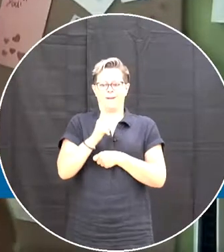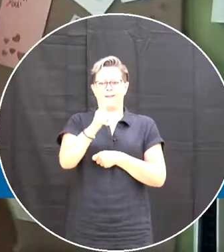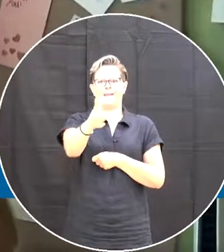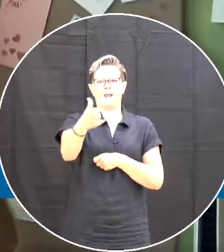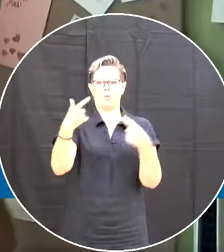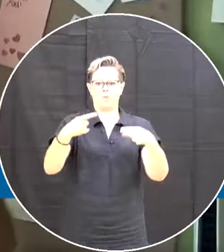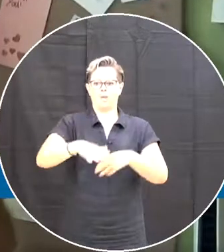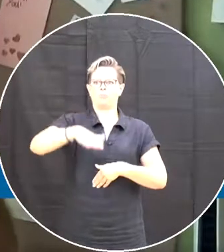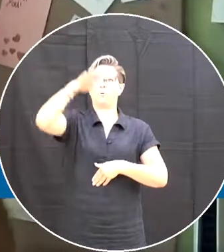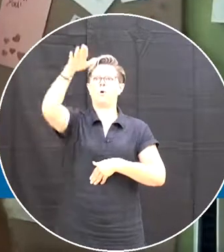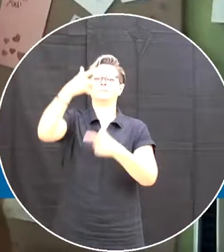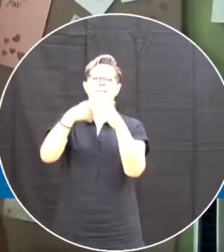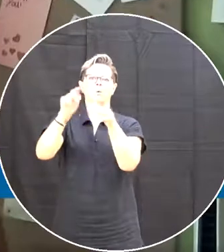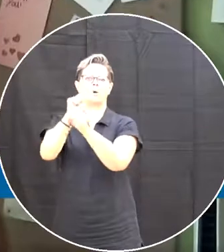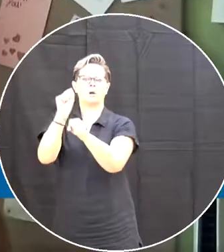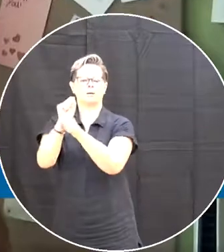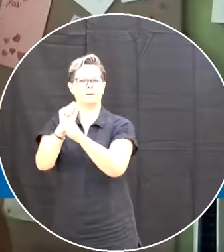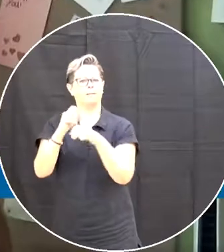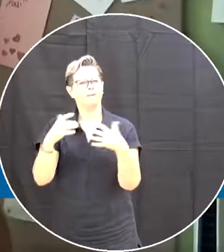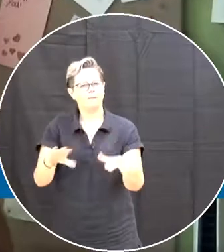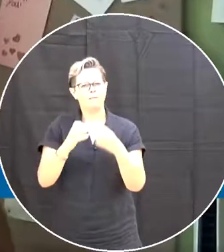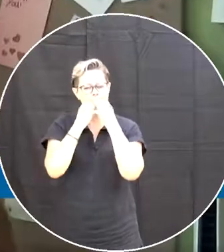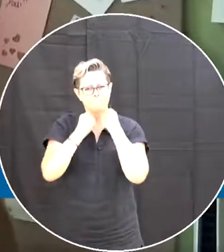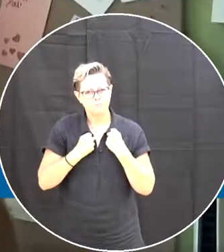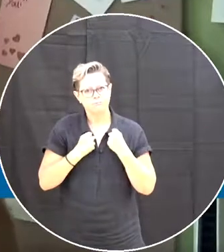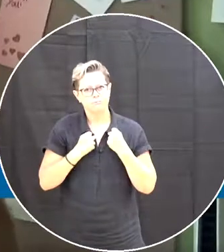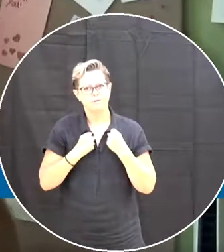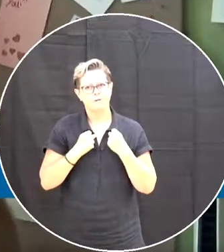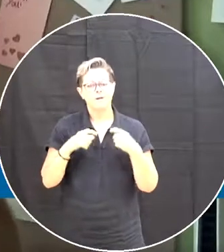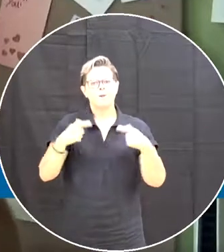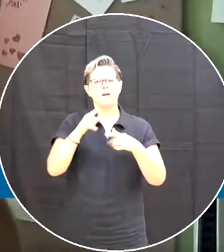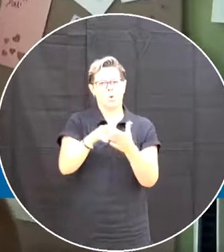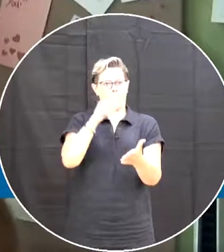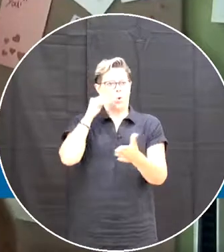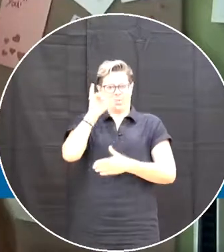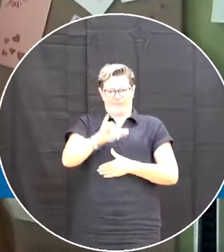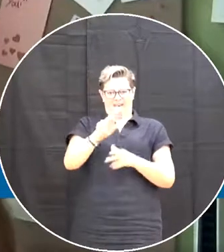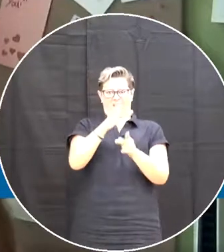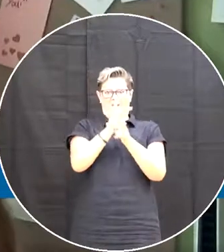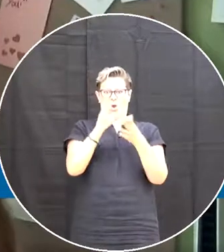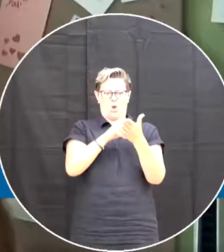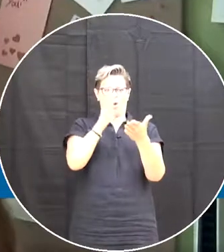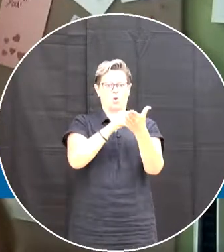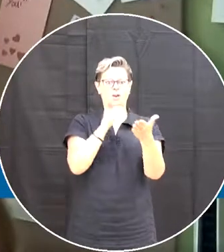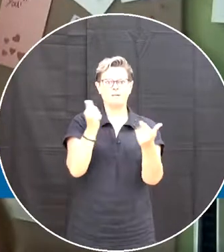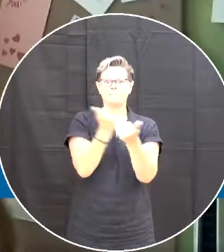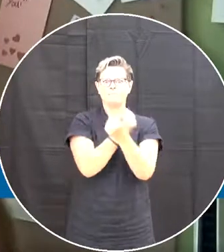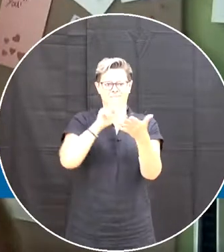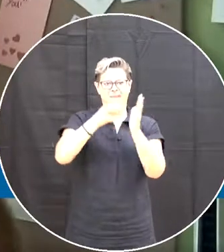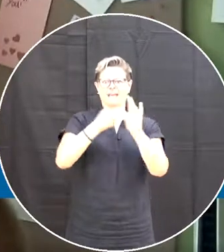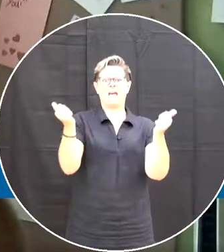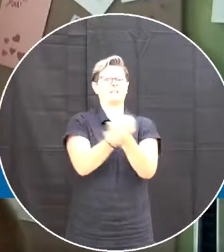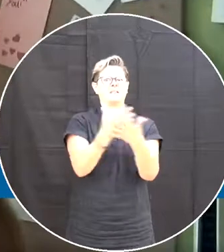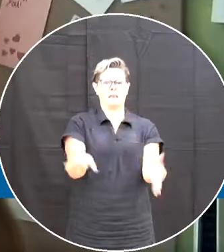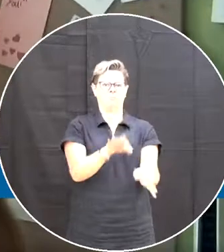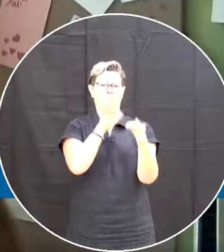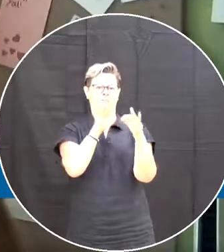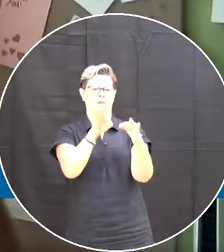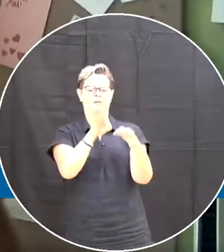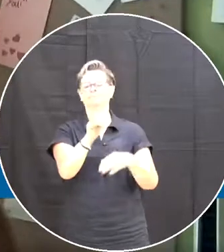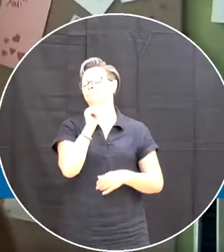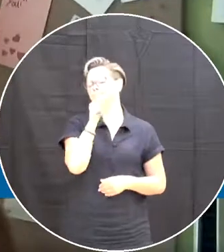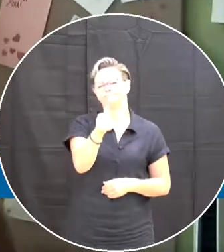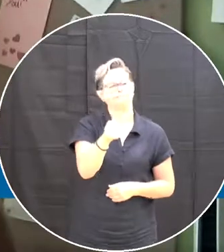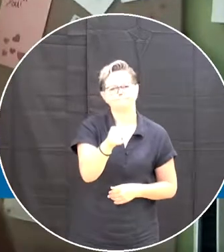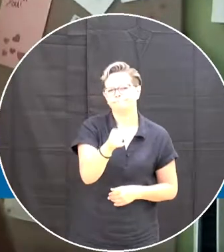So then once you learn that type of learning You know, it's not all sunshines and rainbows We don't